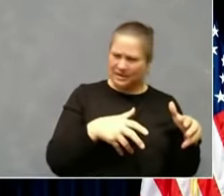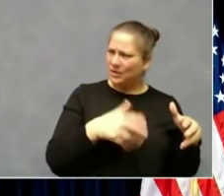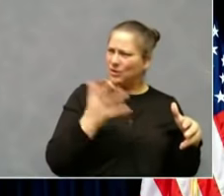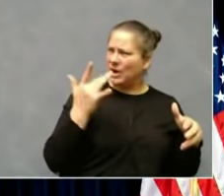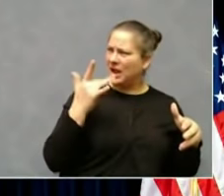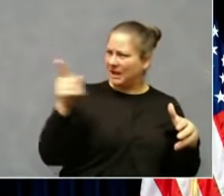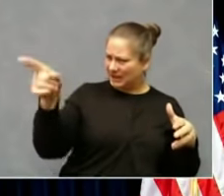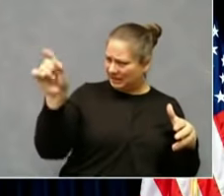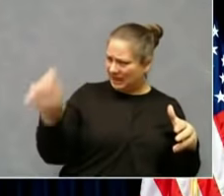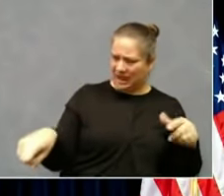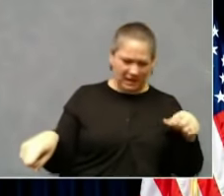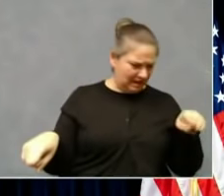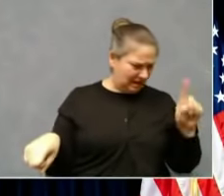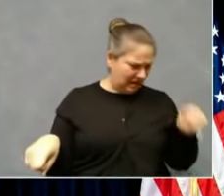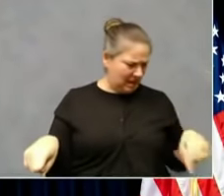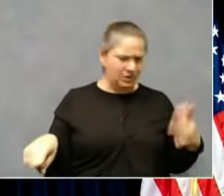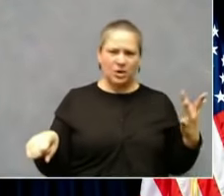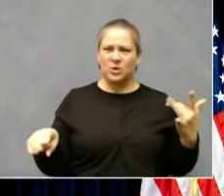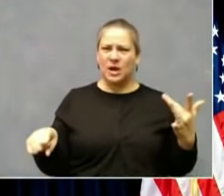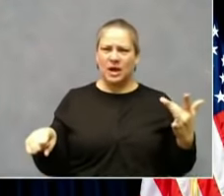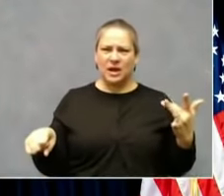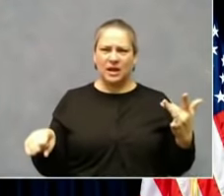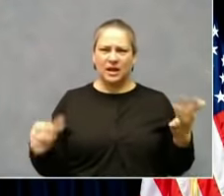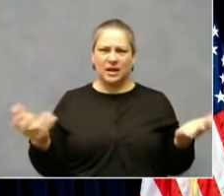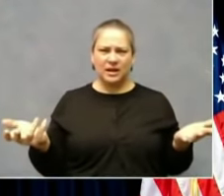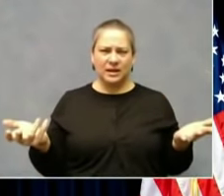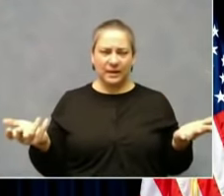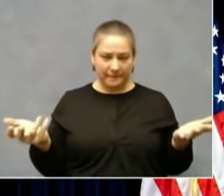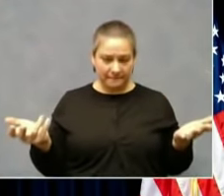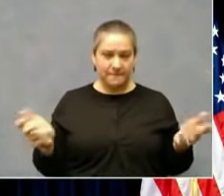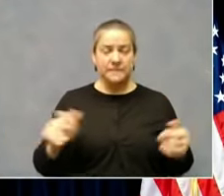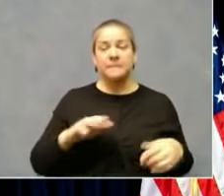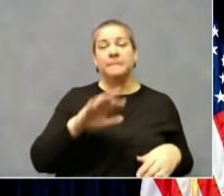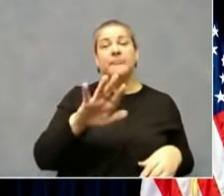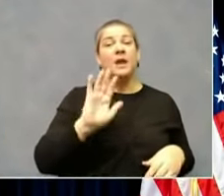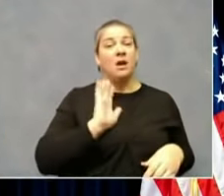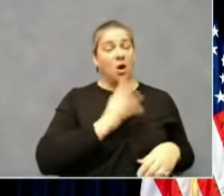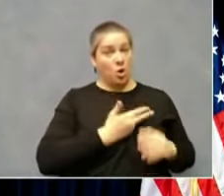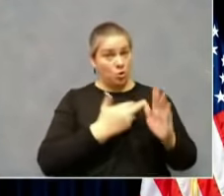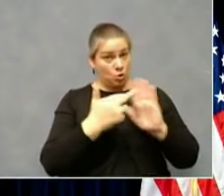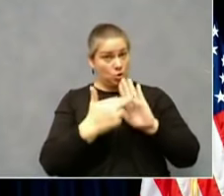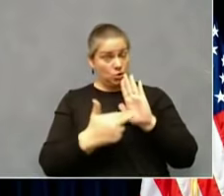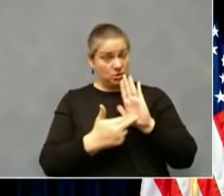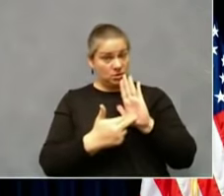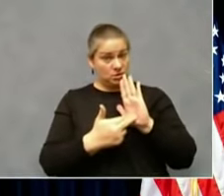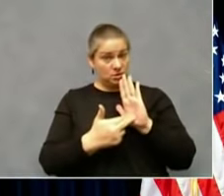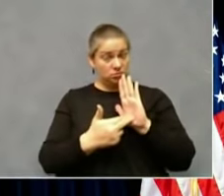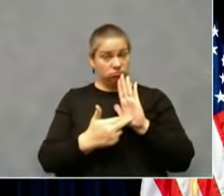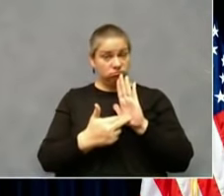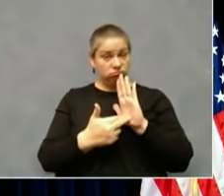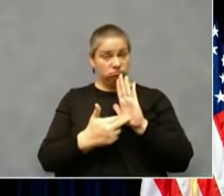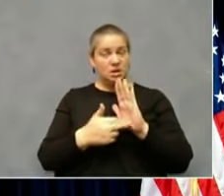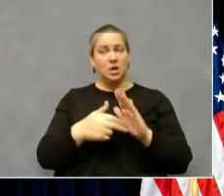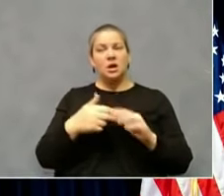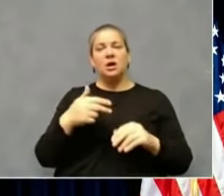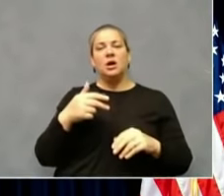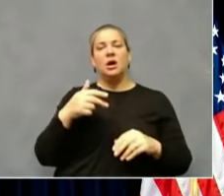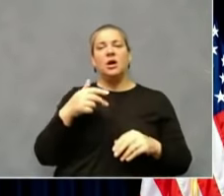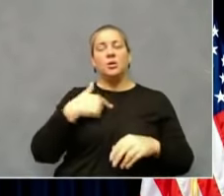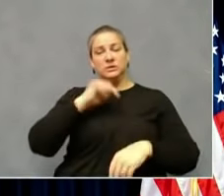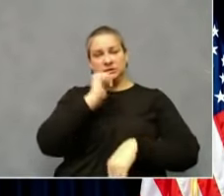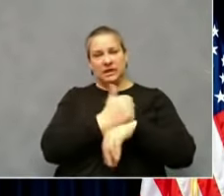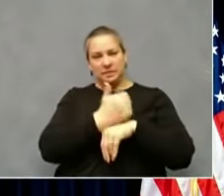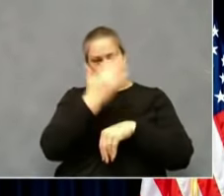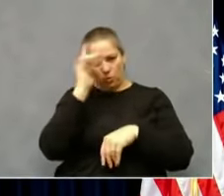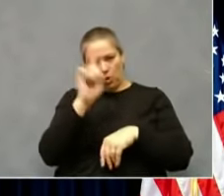Well, all of our restrictions have been based on where we have seen the spread happening or places that we